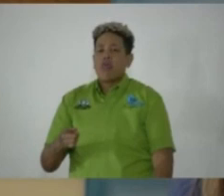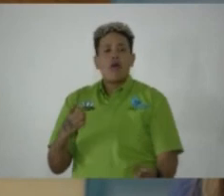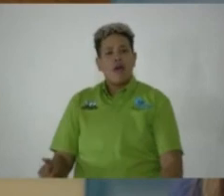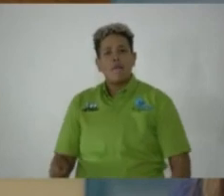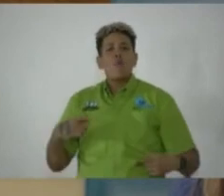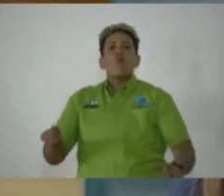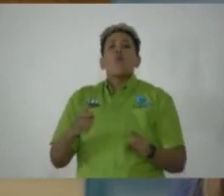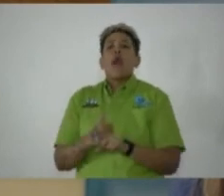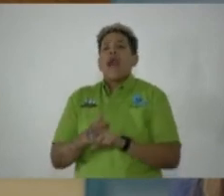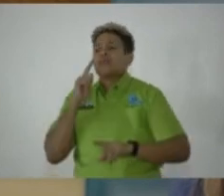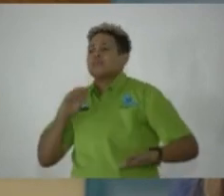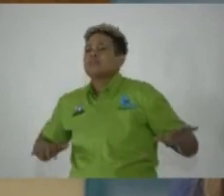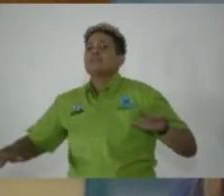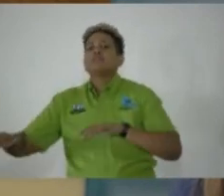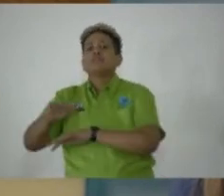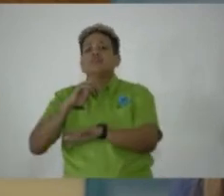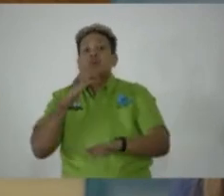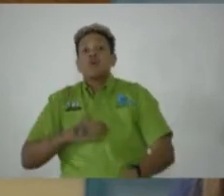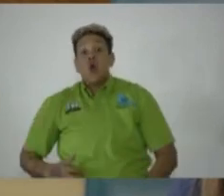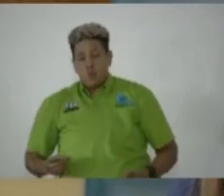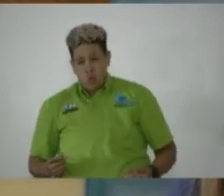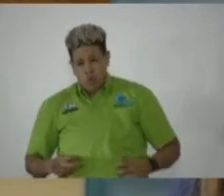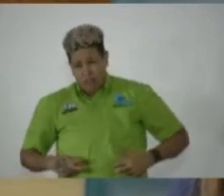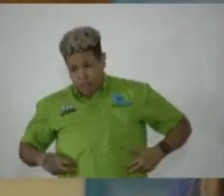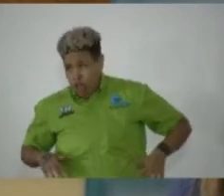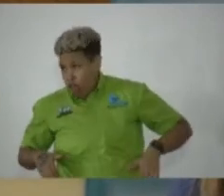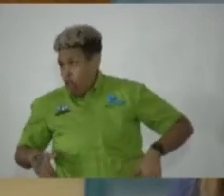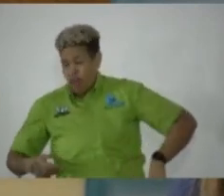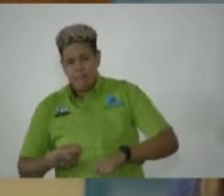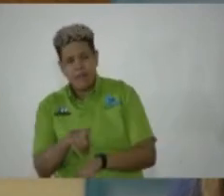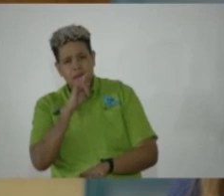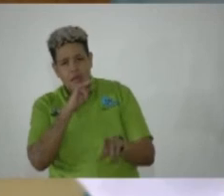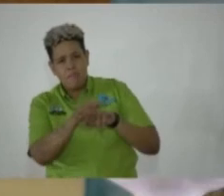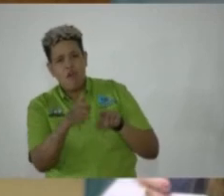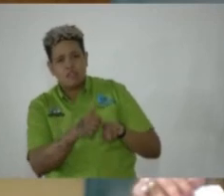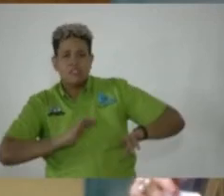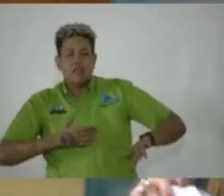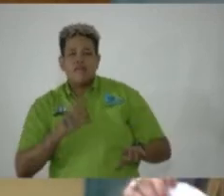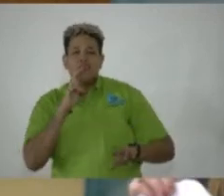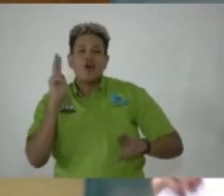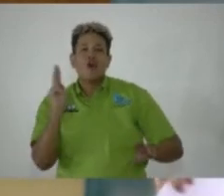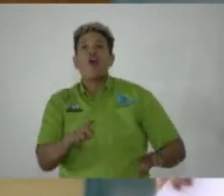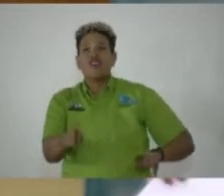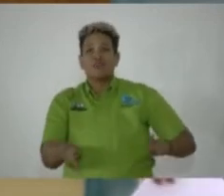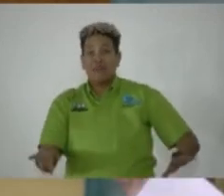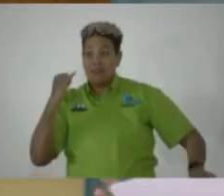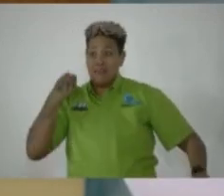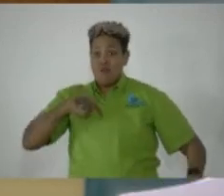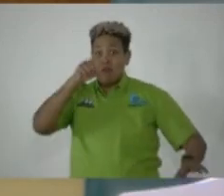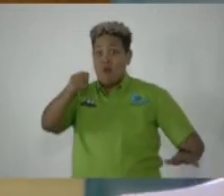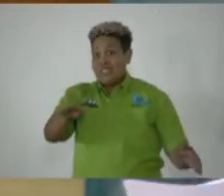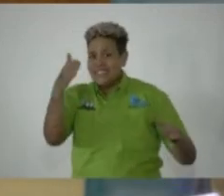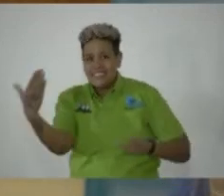round us bark the mad and hungry dogs, making their mock at our accursed lot. If we must die,